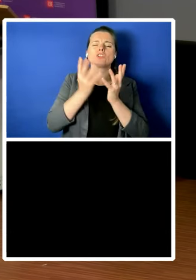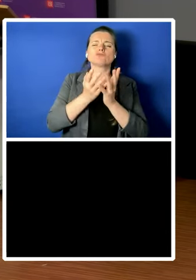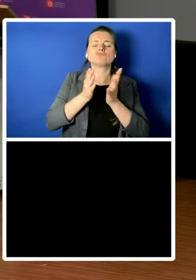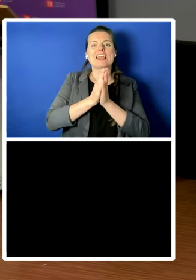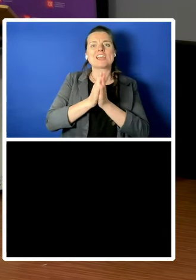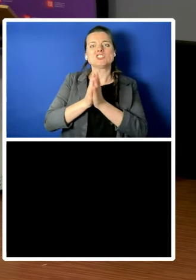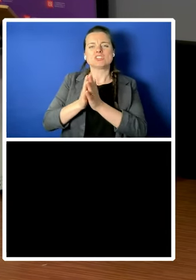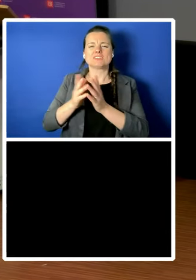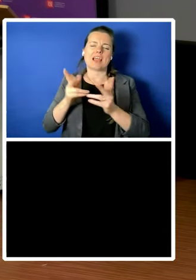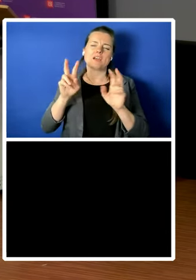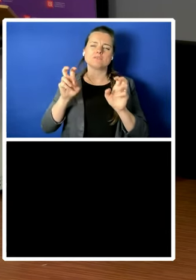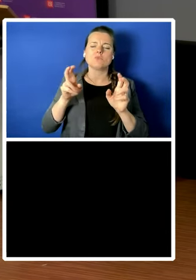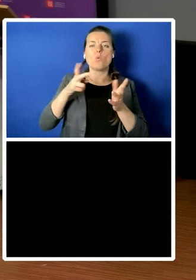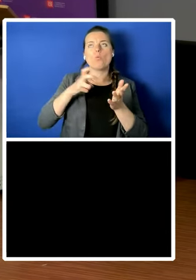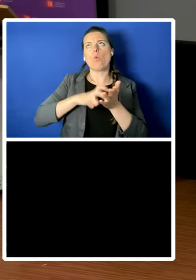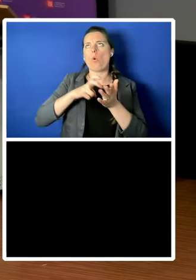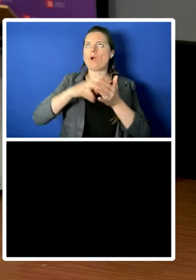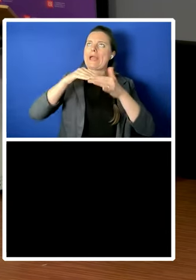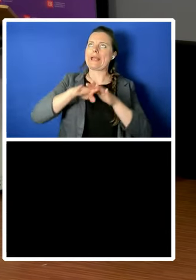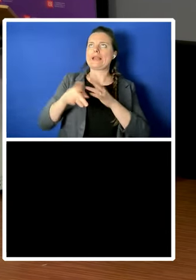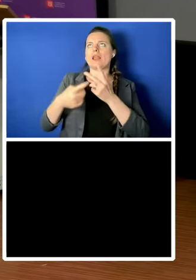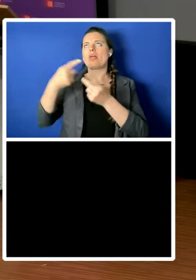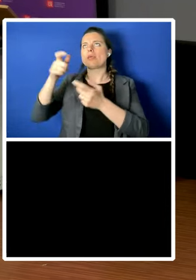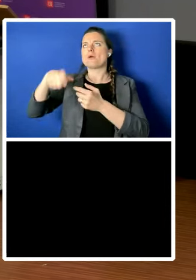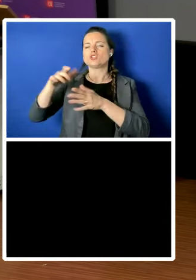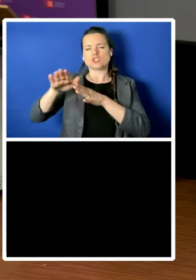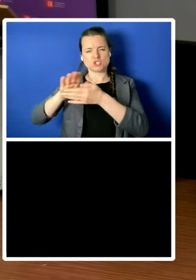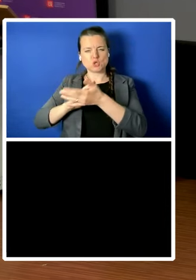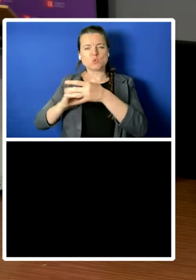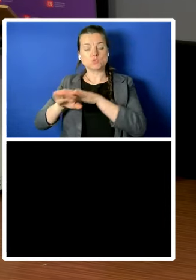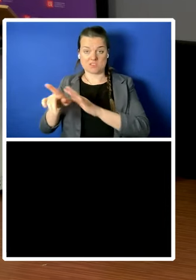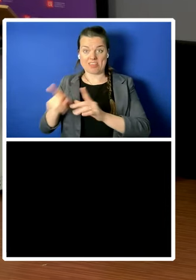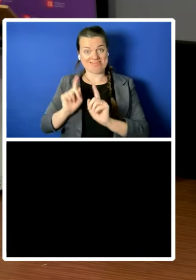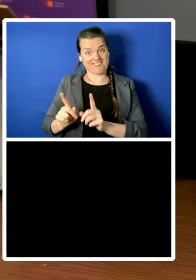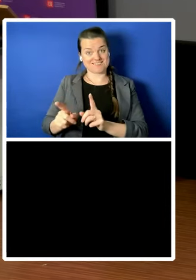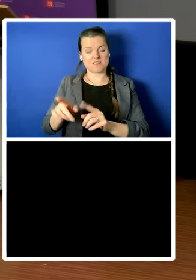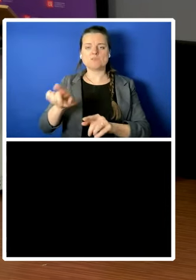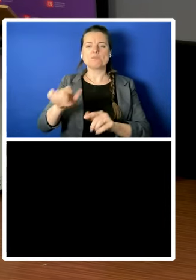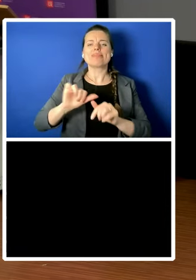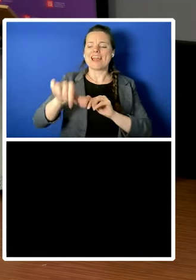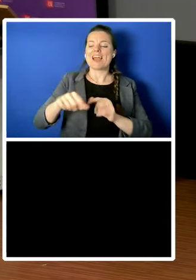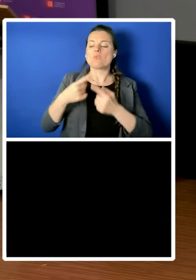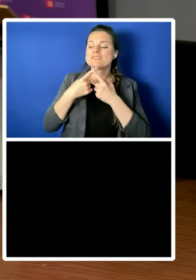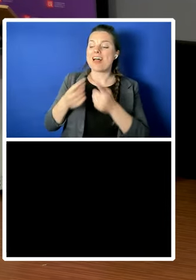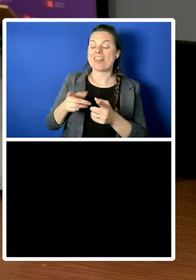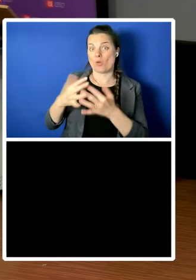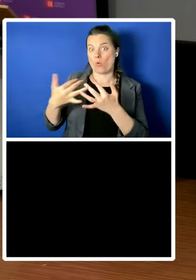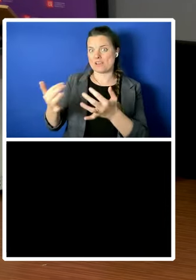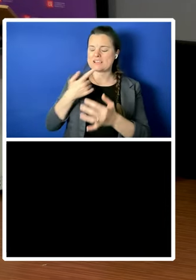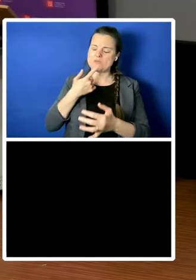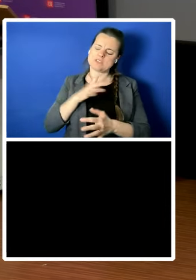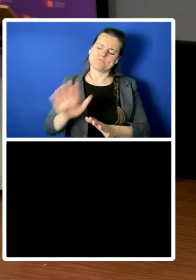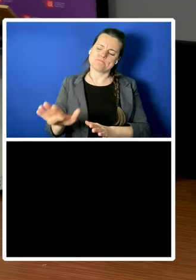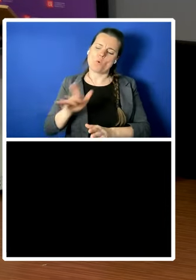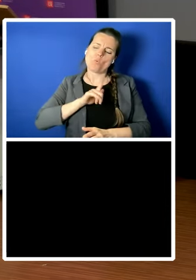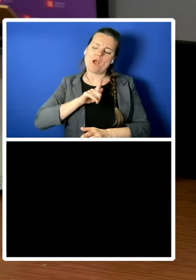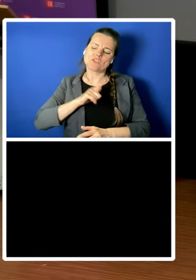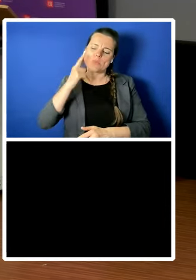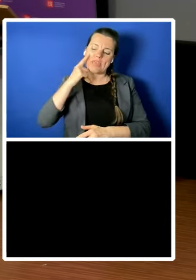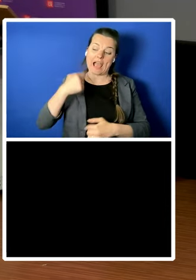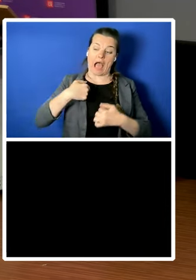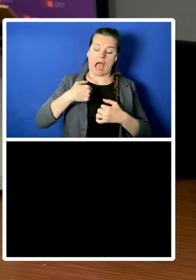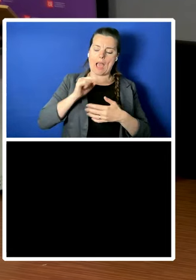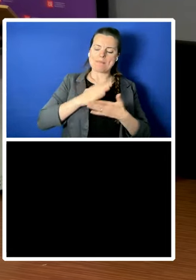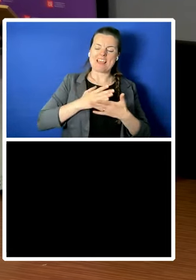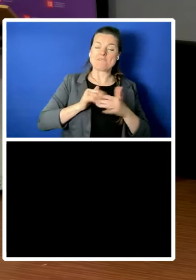and and then I'd say to the audience why do you think I say that why do you think this equal treatment treating others as you'd